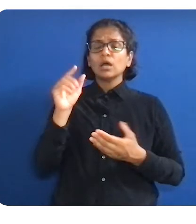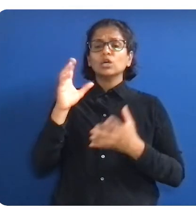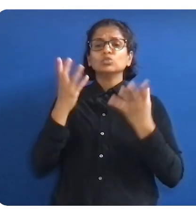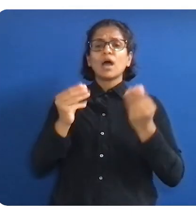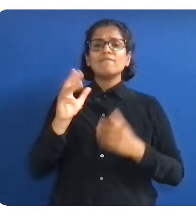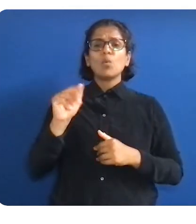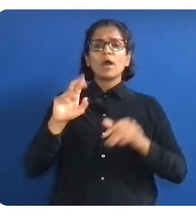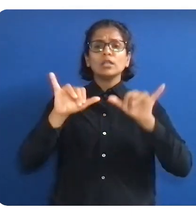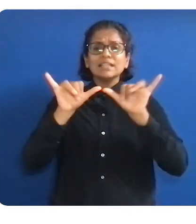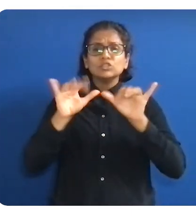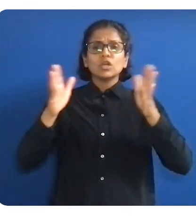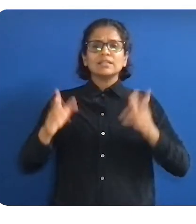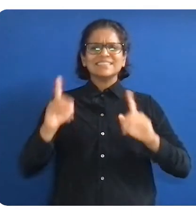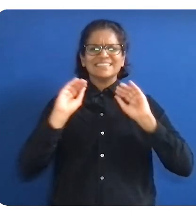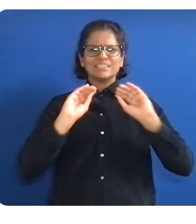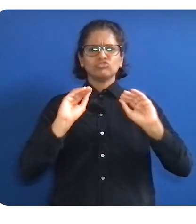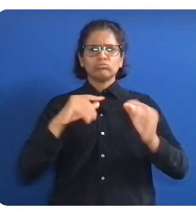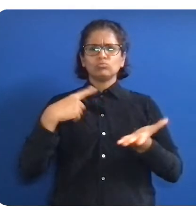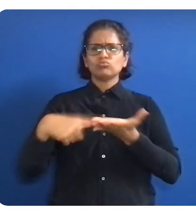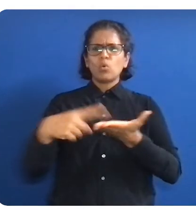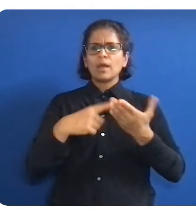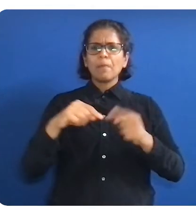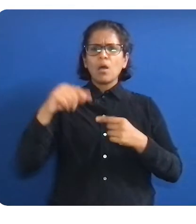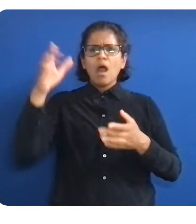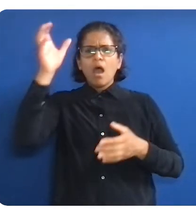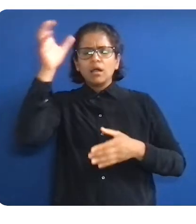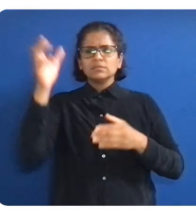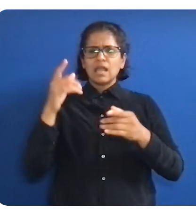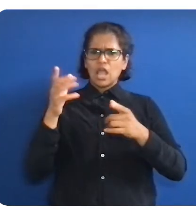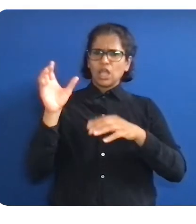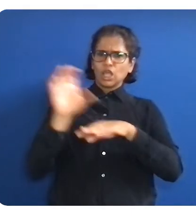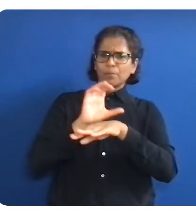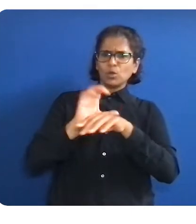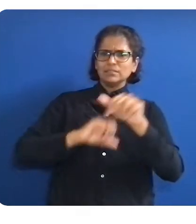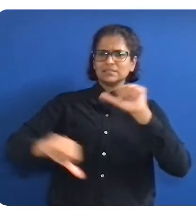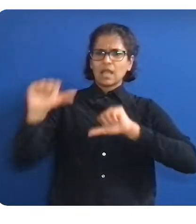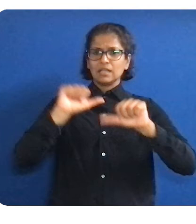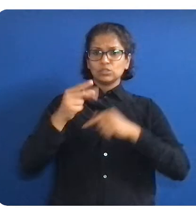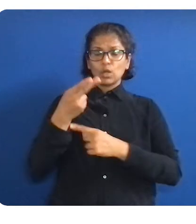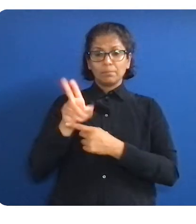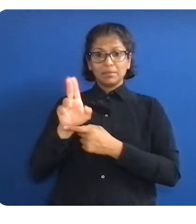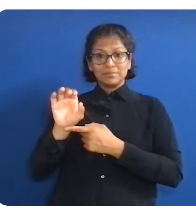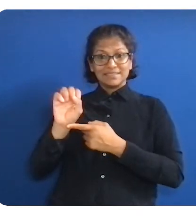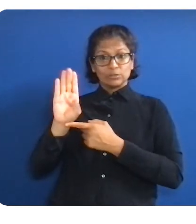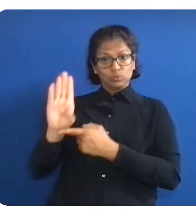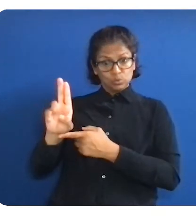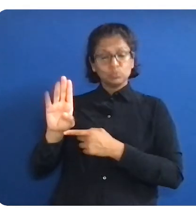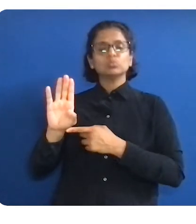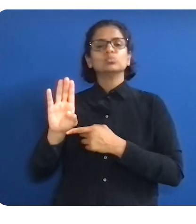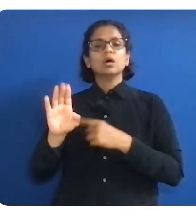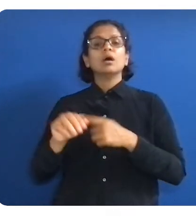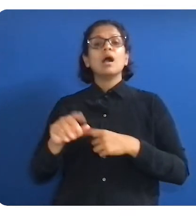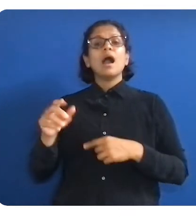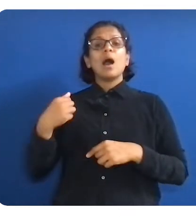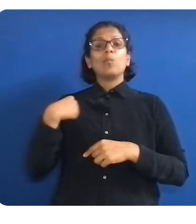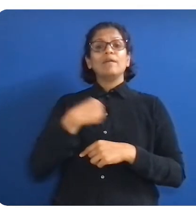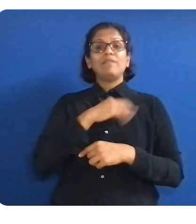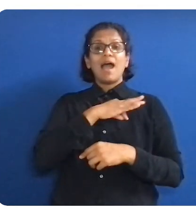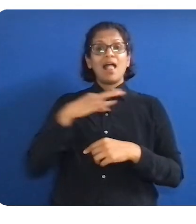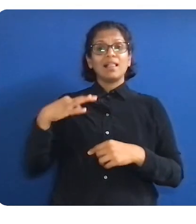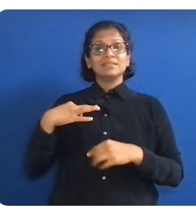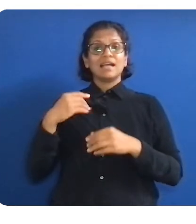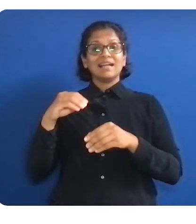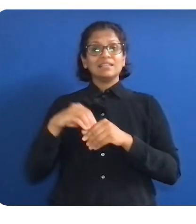that content in their classrooms. Google has doubled in size in the past few years. We know our DEI